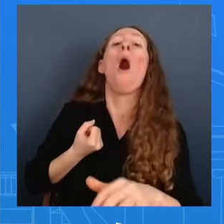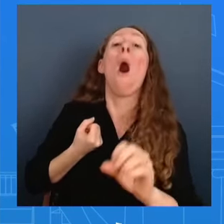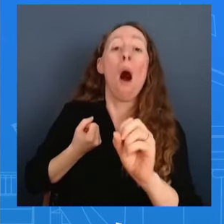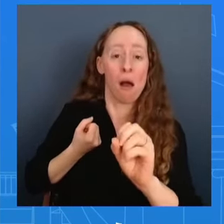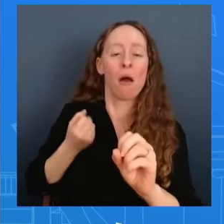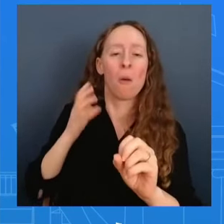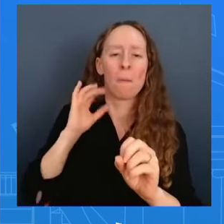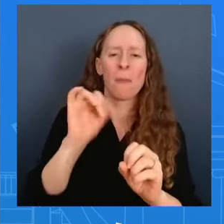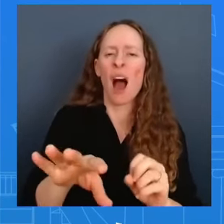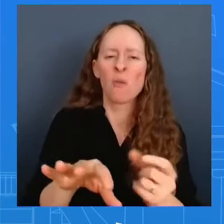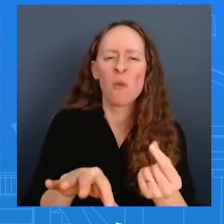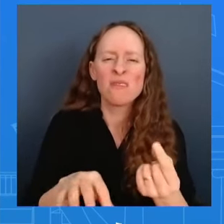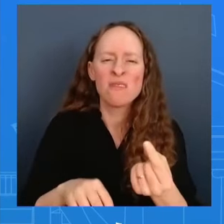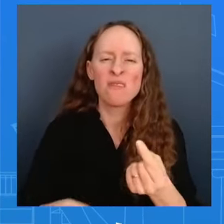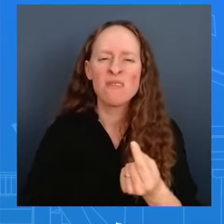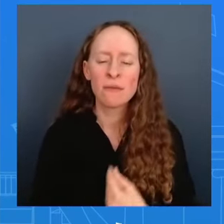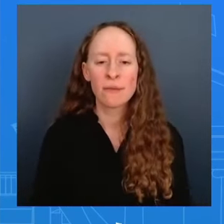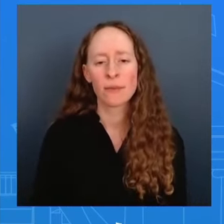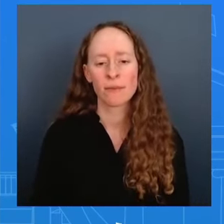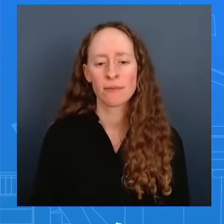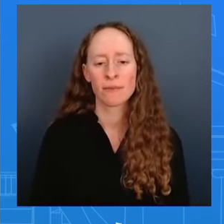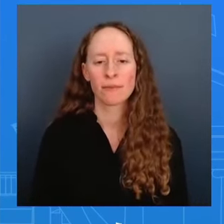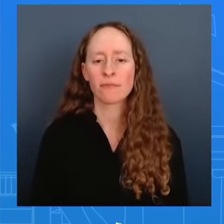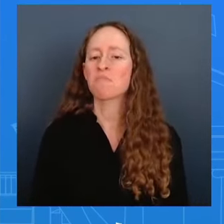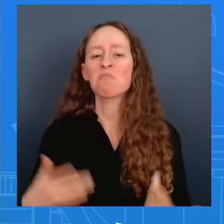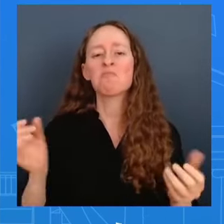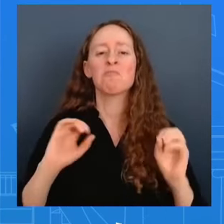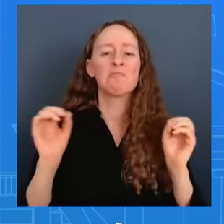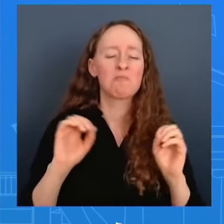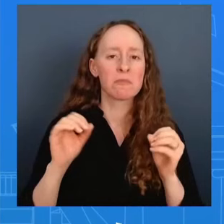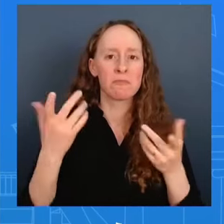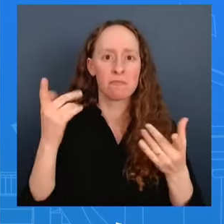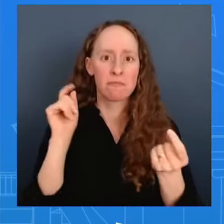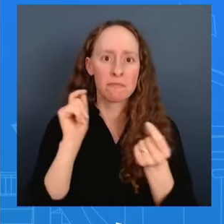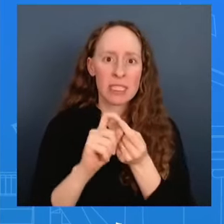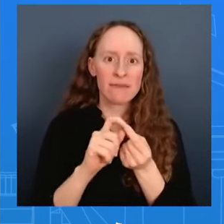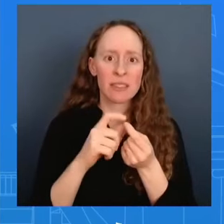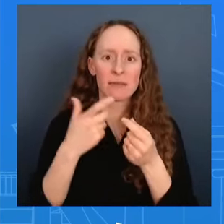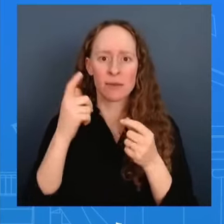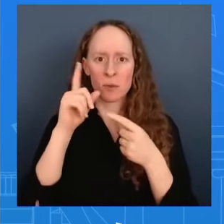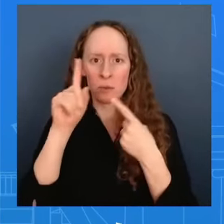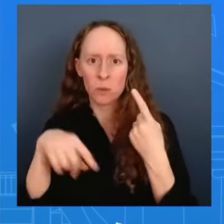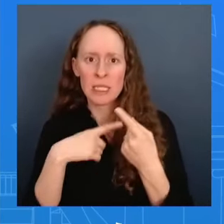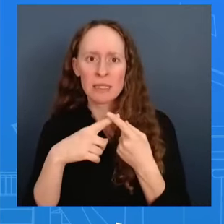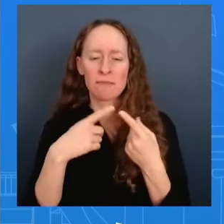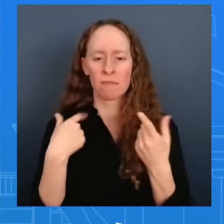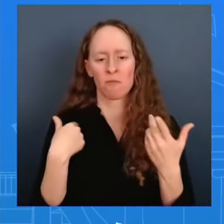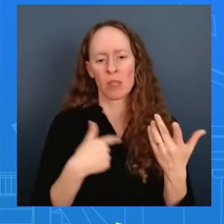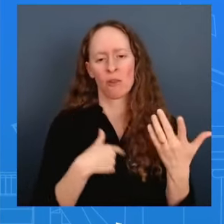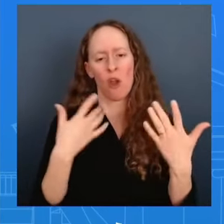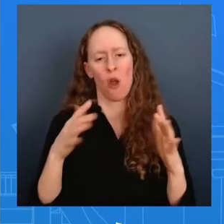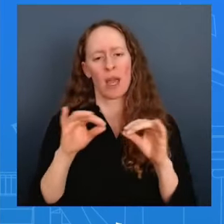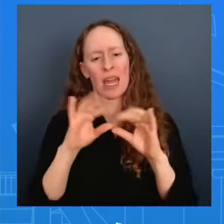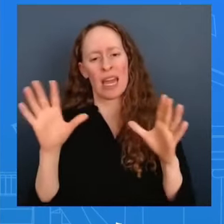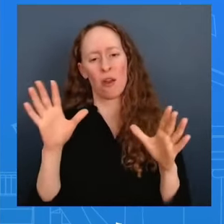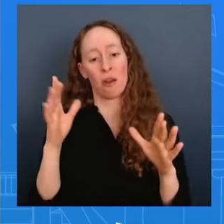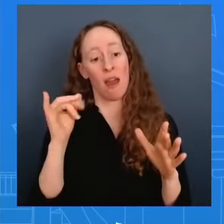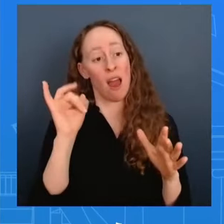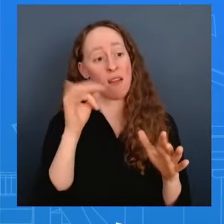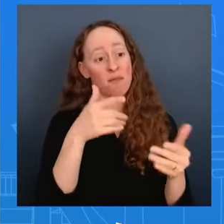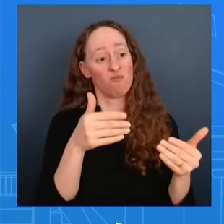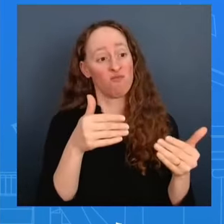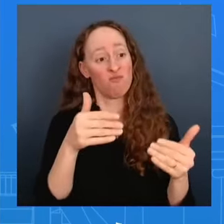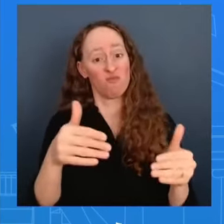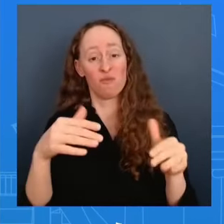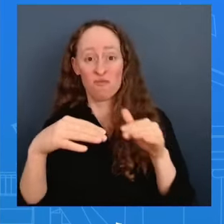the rafa operations we've been really clear about our concerns about that any major military operations going into rafa we have been clear